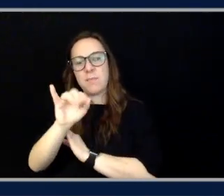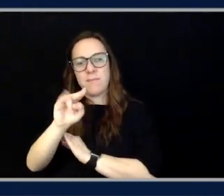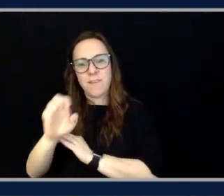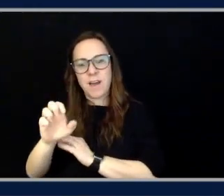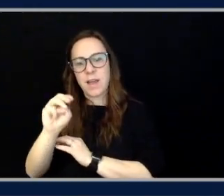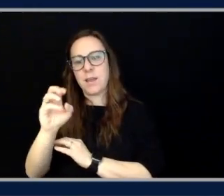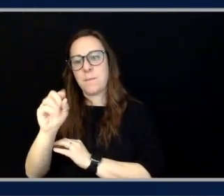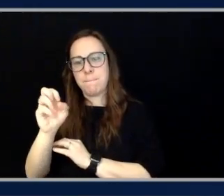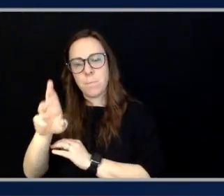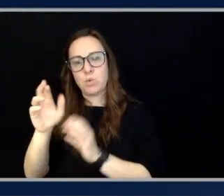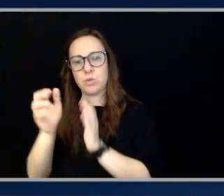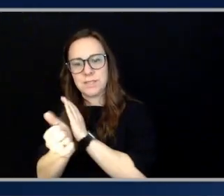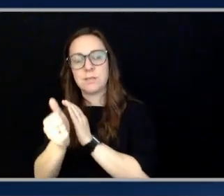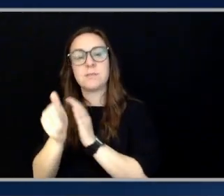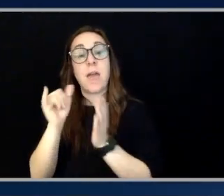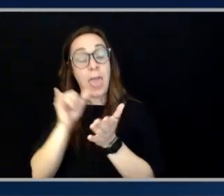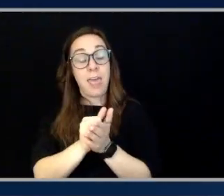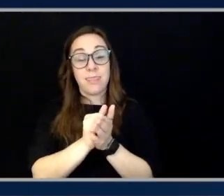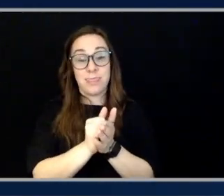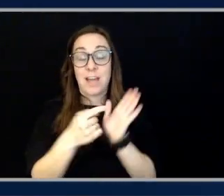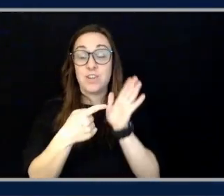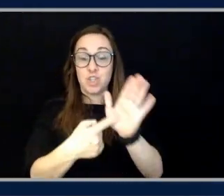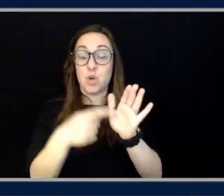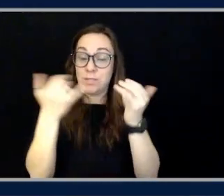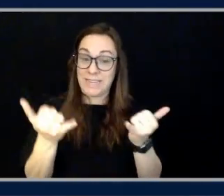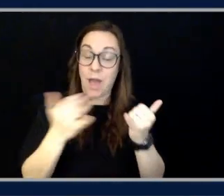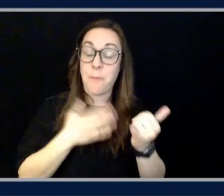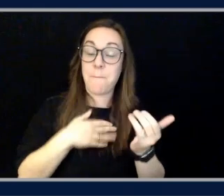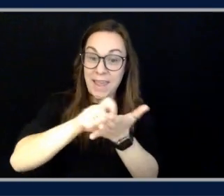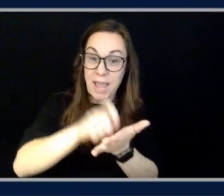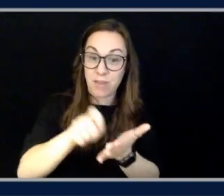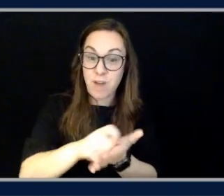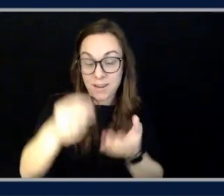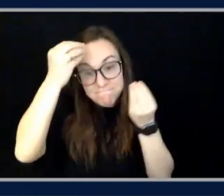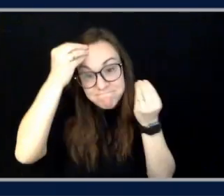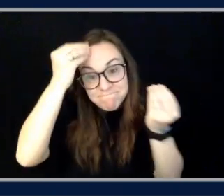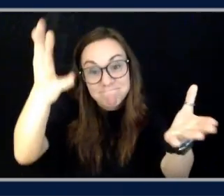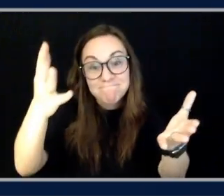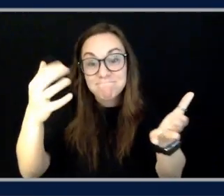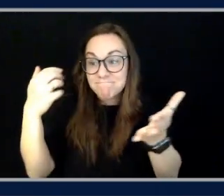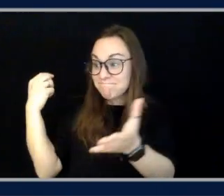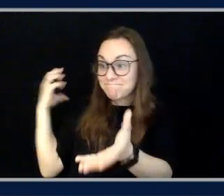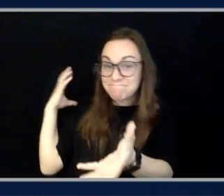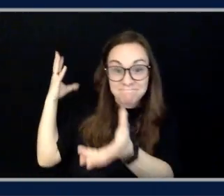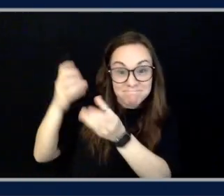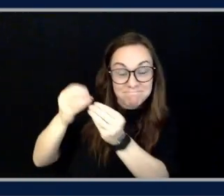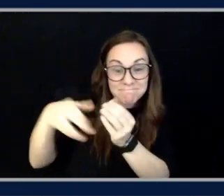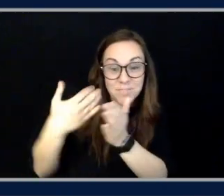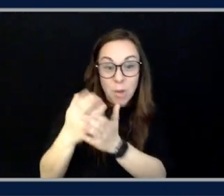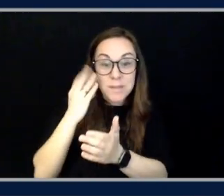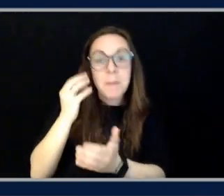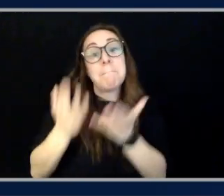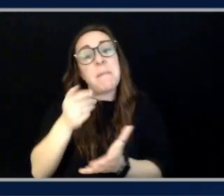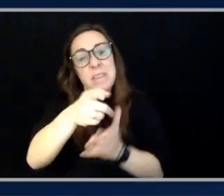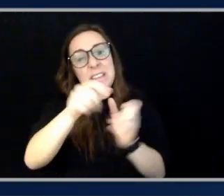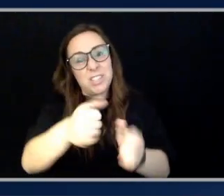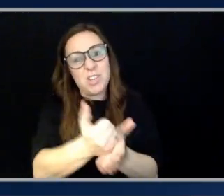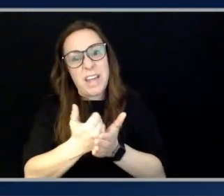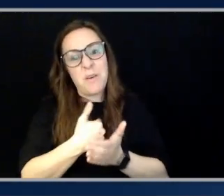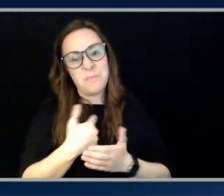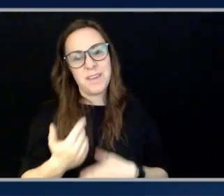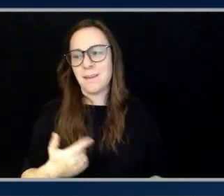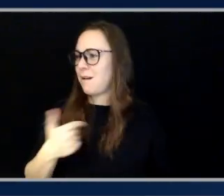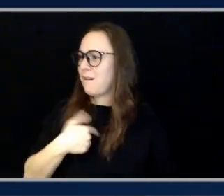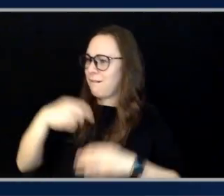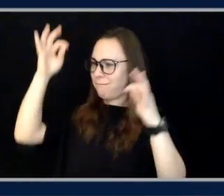reflective in my handwriting now, just so you know. So maybe this could help me. Never would have known, but